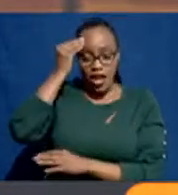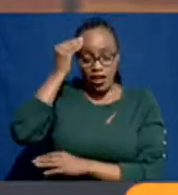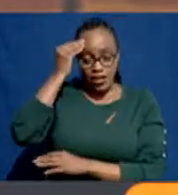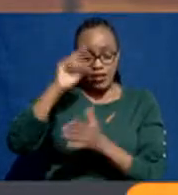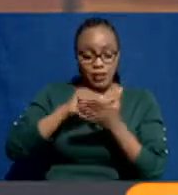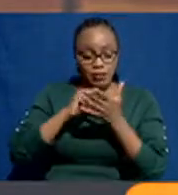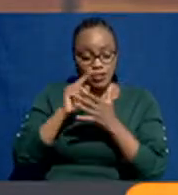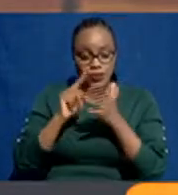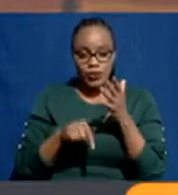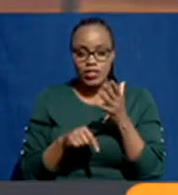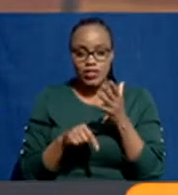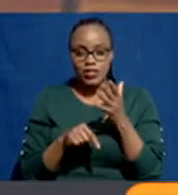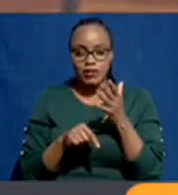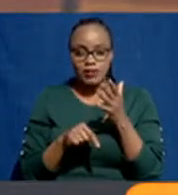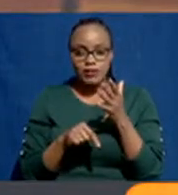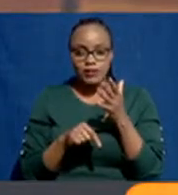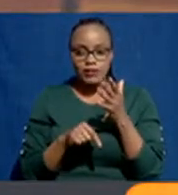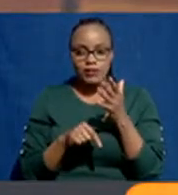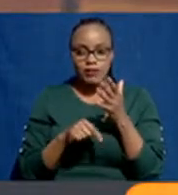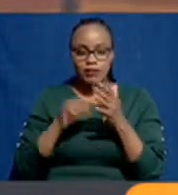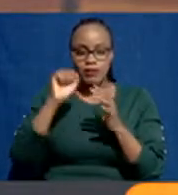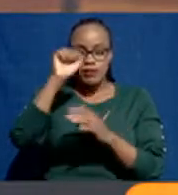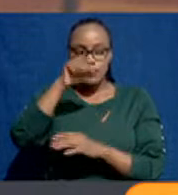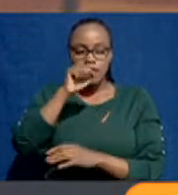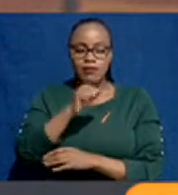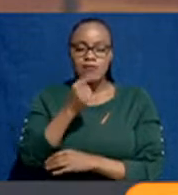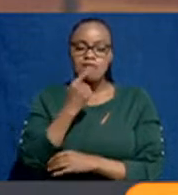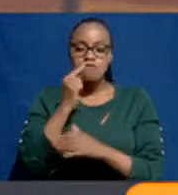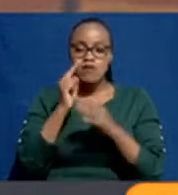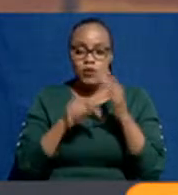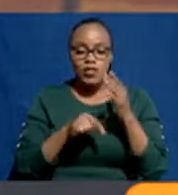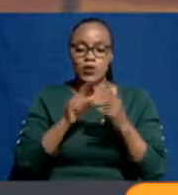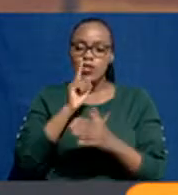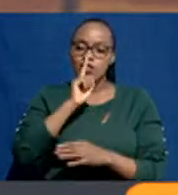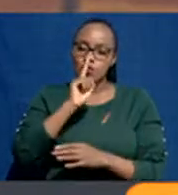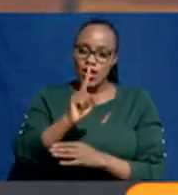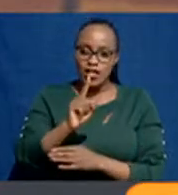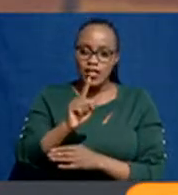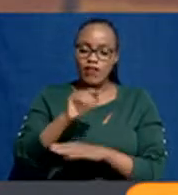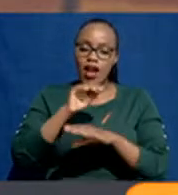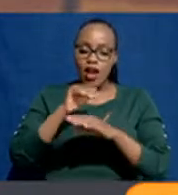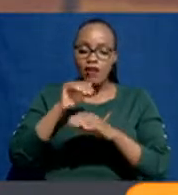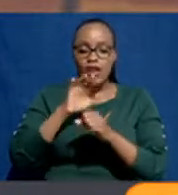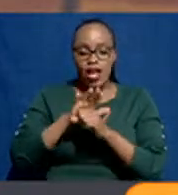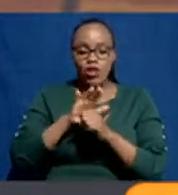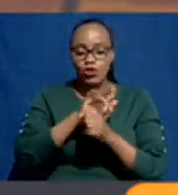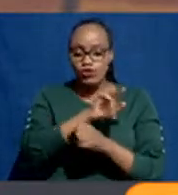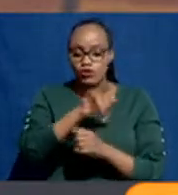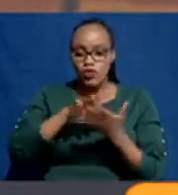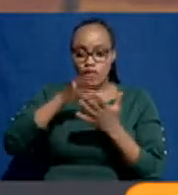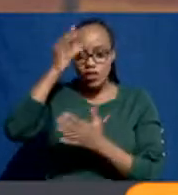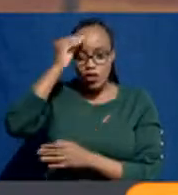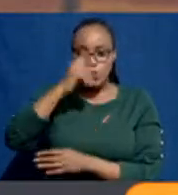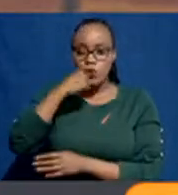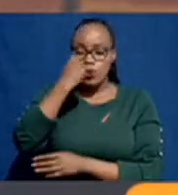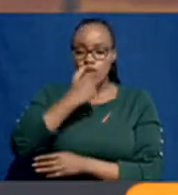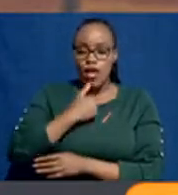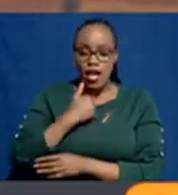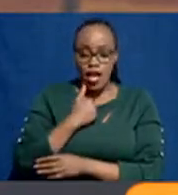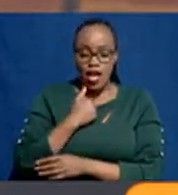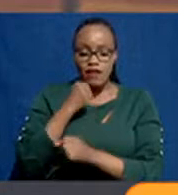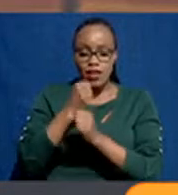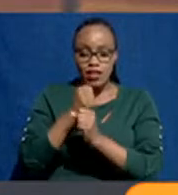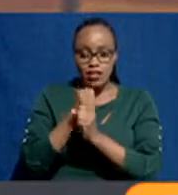I can say with certainty that a good number of students who have taken